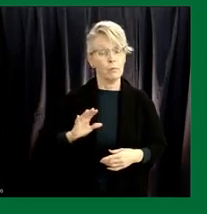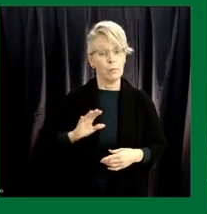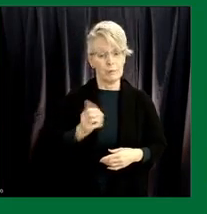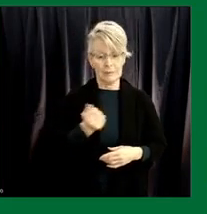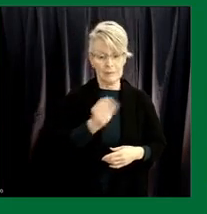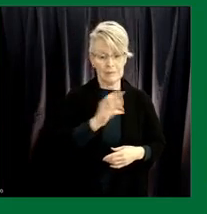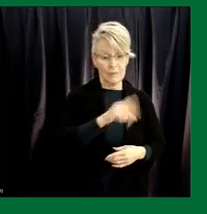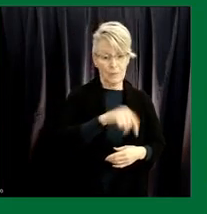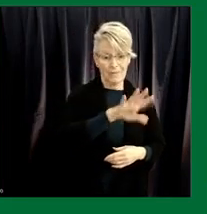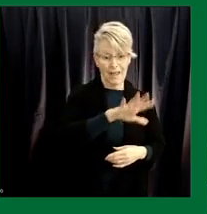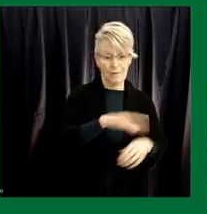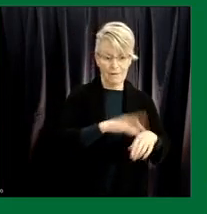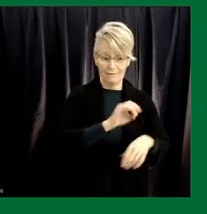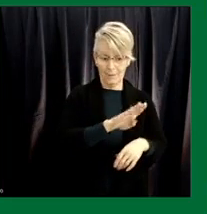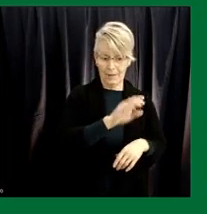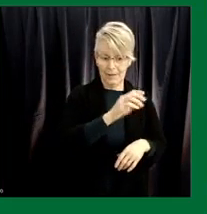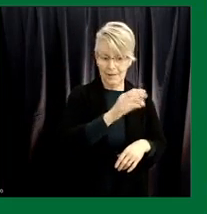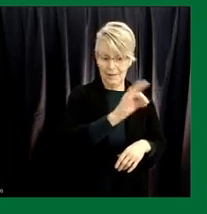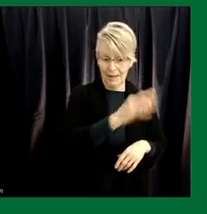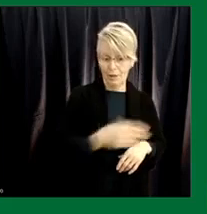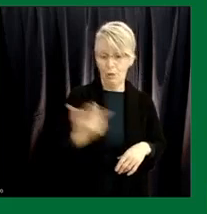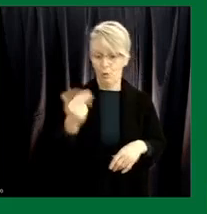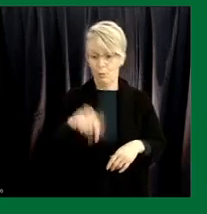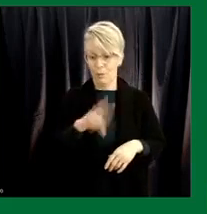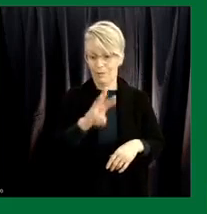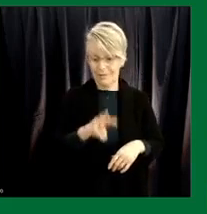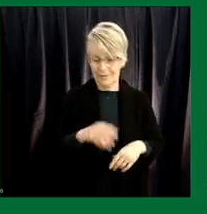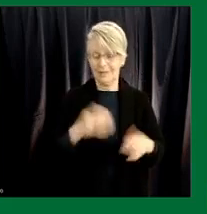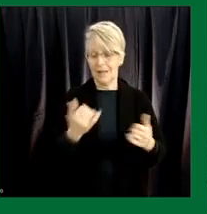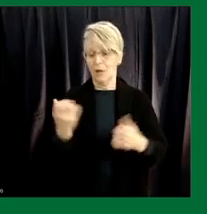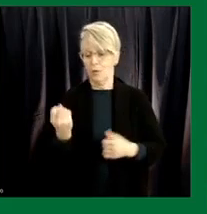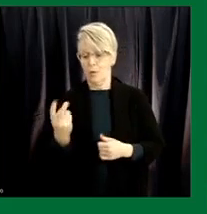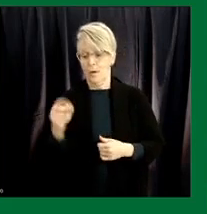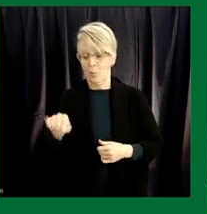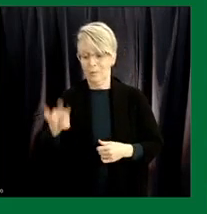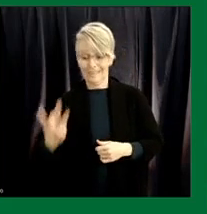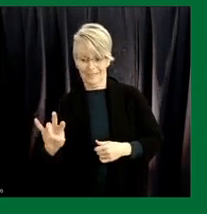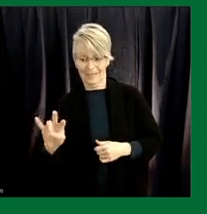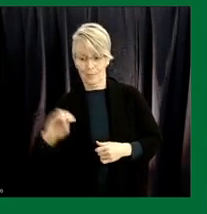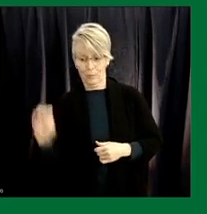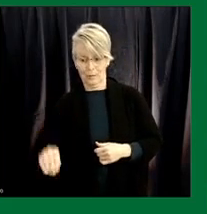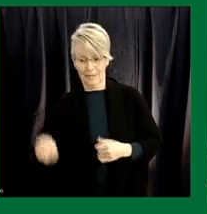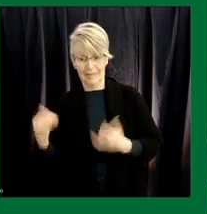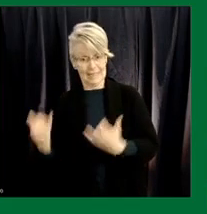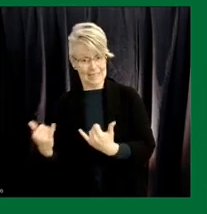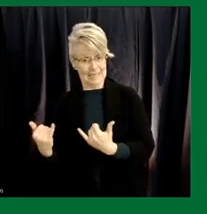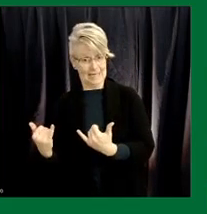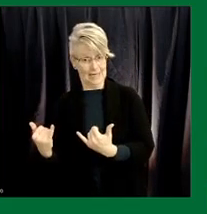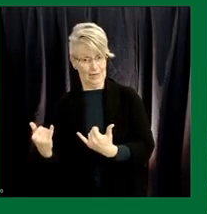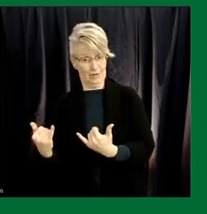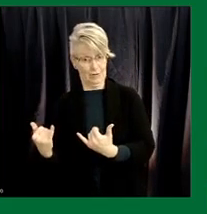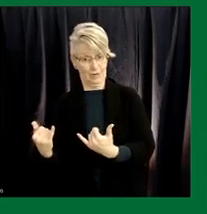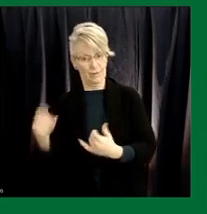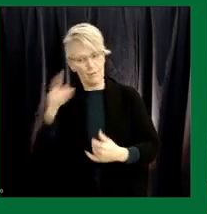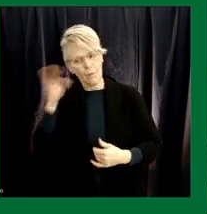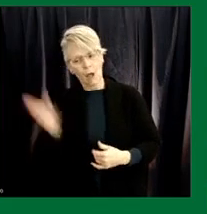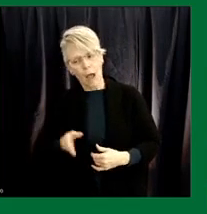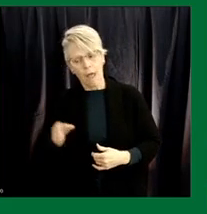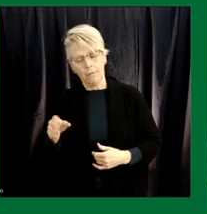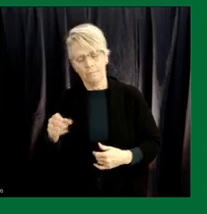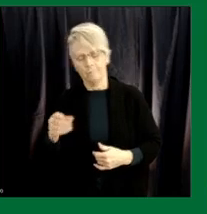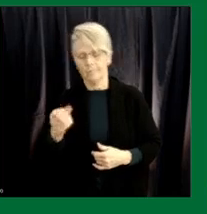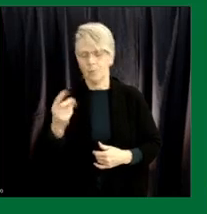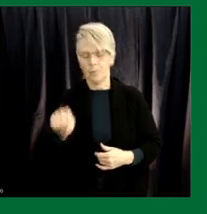on February 9th, 13.6 on February 16th to 12.7 today per 100,000 and our test